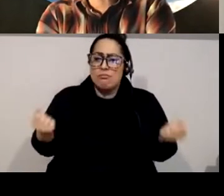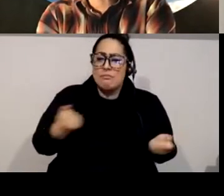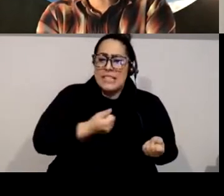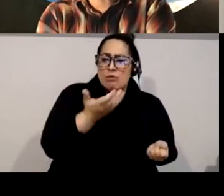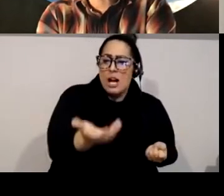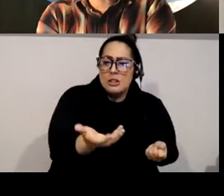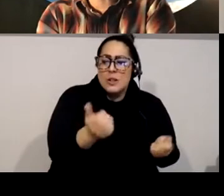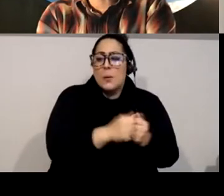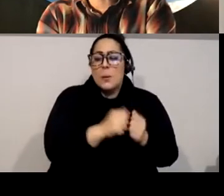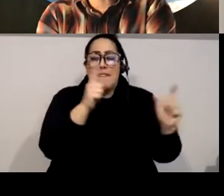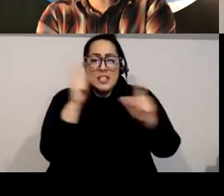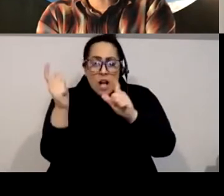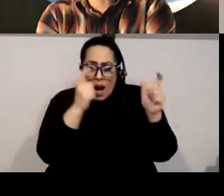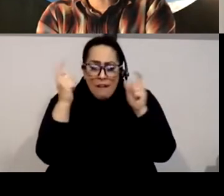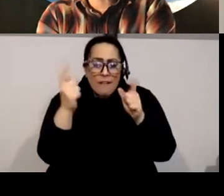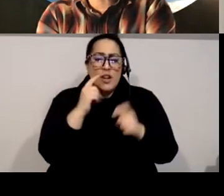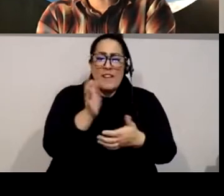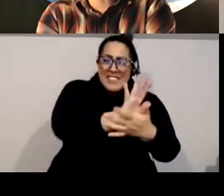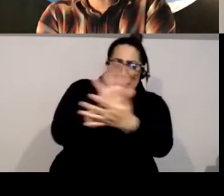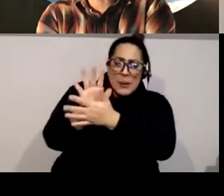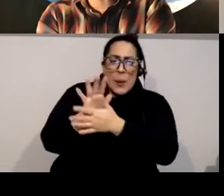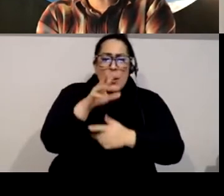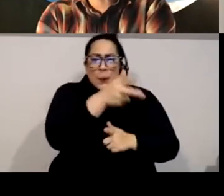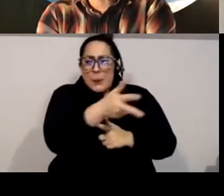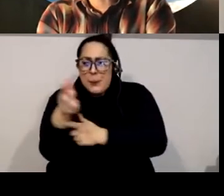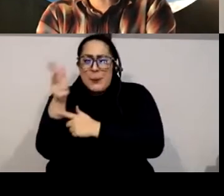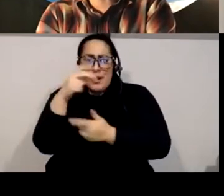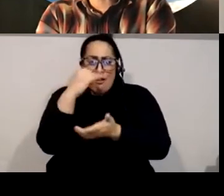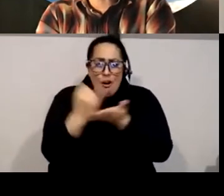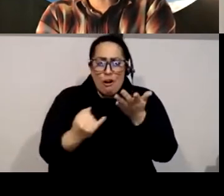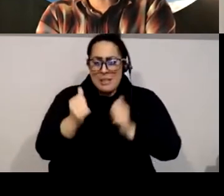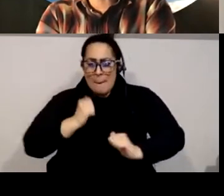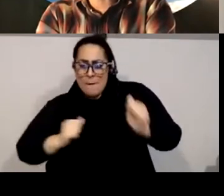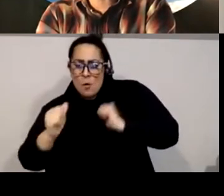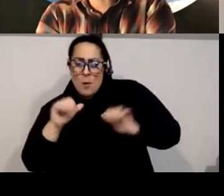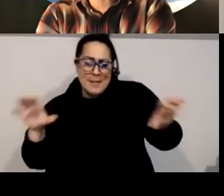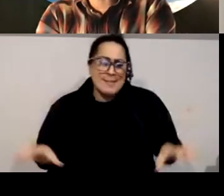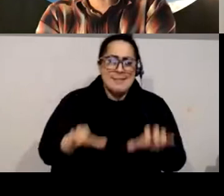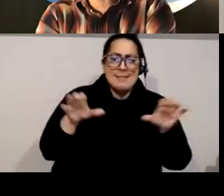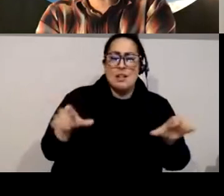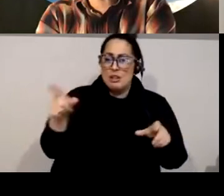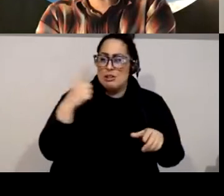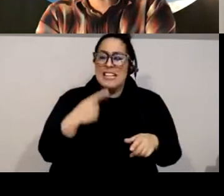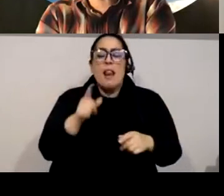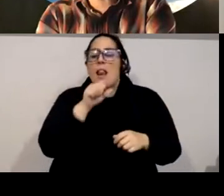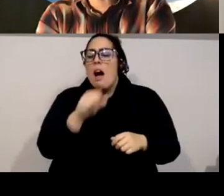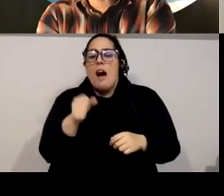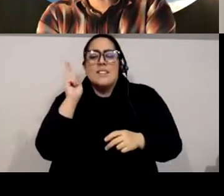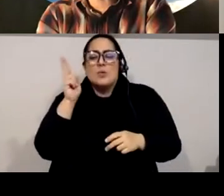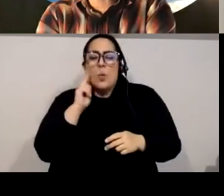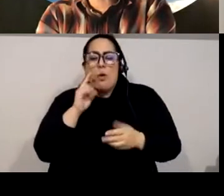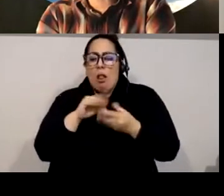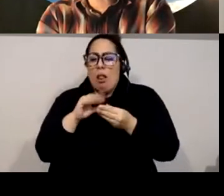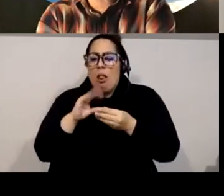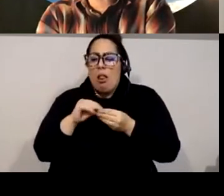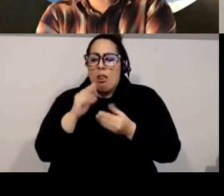video, fiber arts, and performance. An avid researcher of archives and historical narratives, she seeks to incorporate and